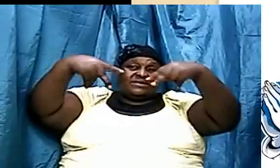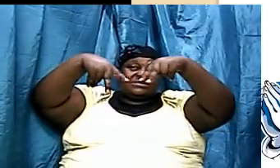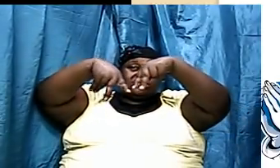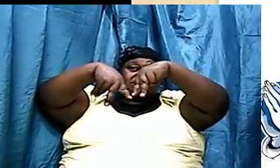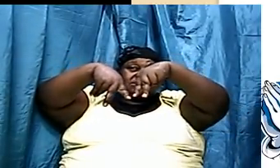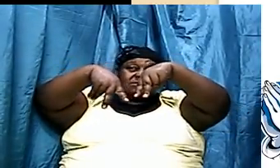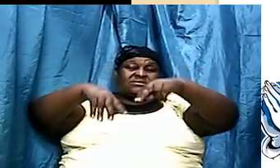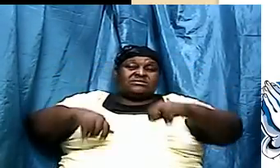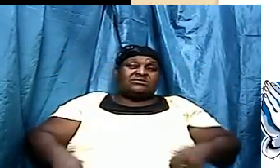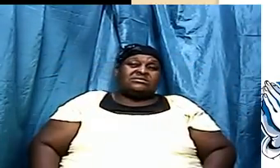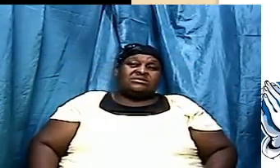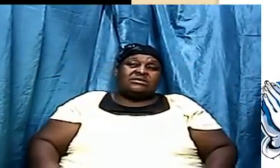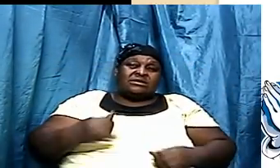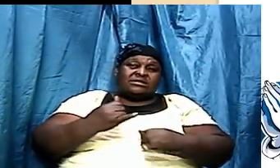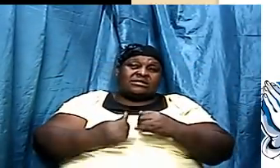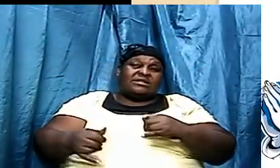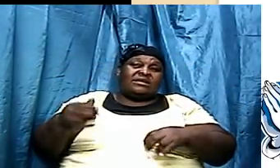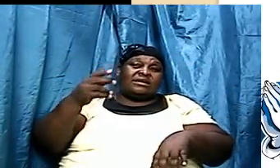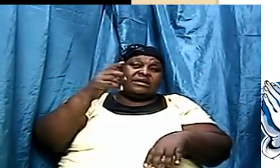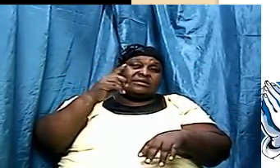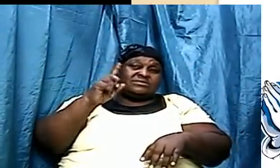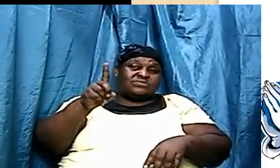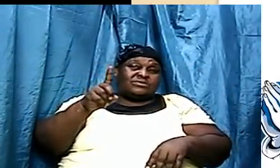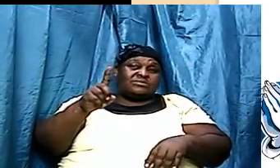the last one that is physics